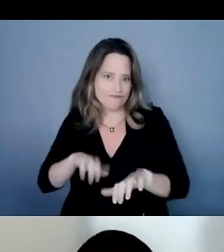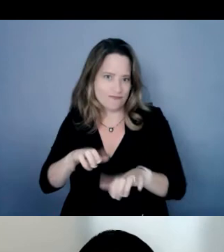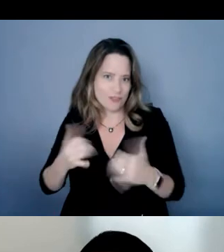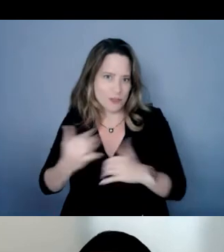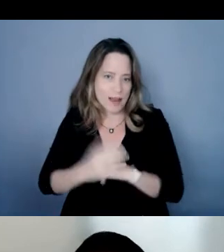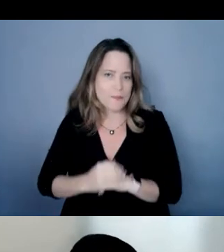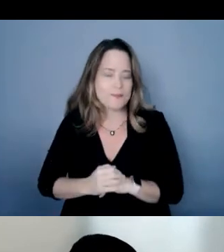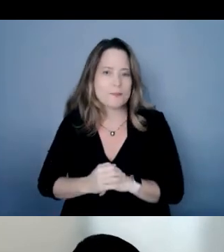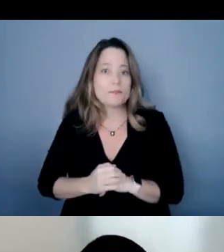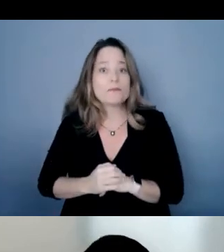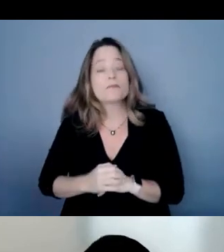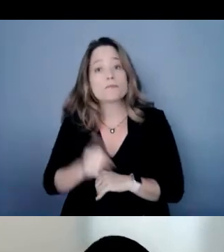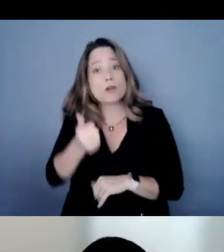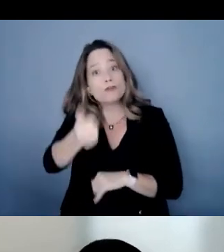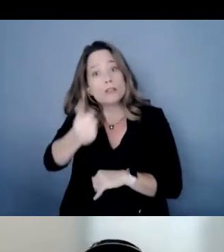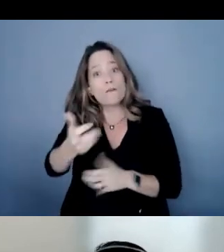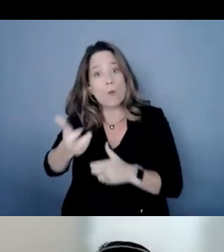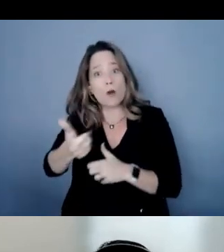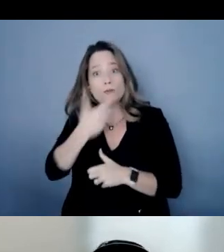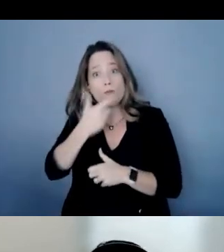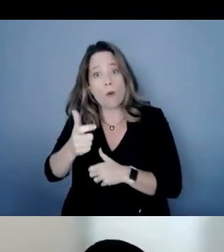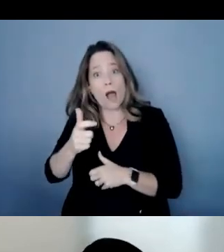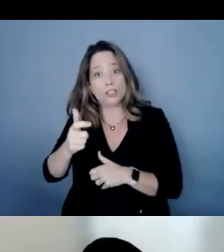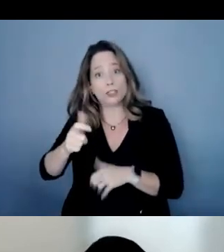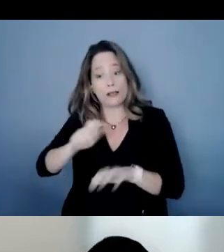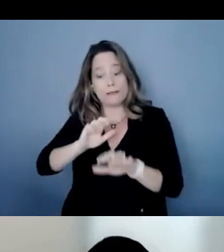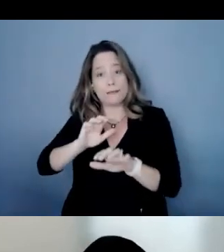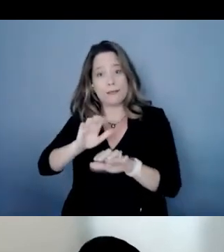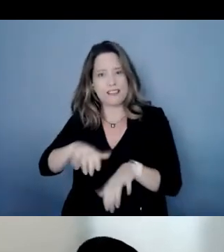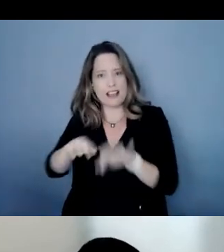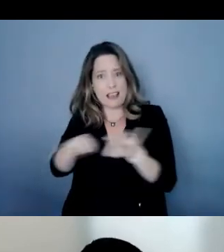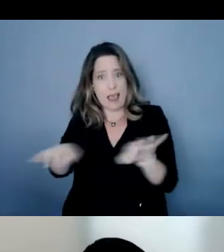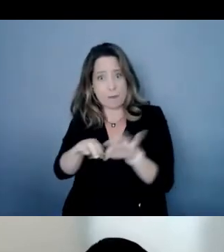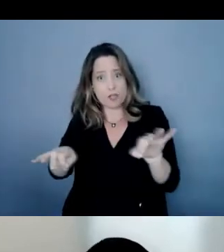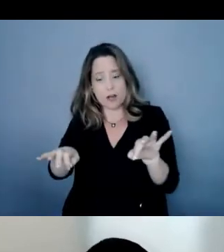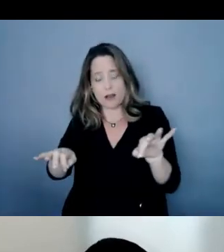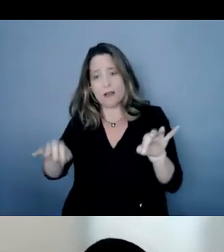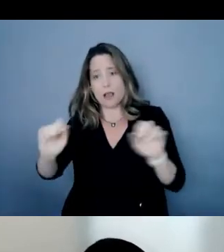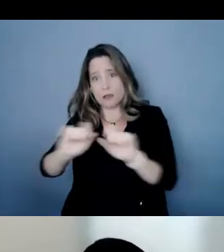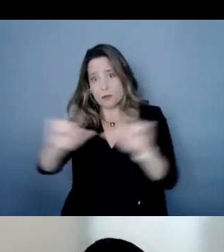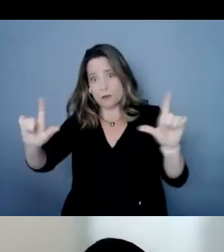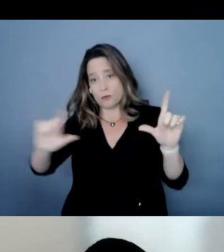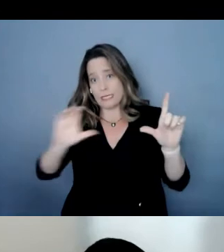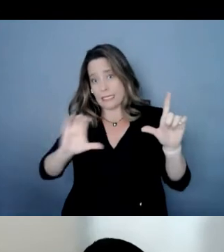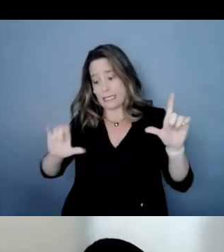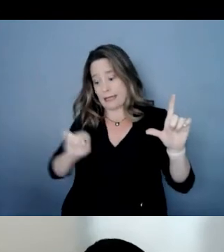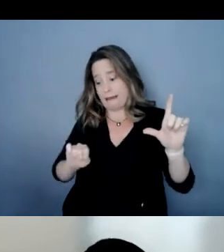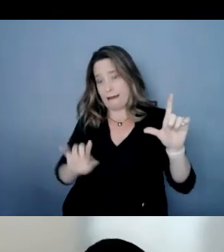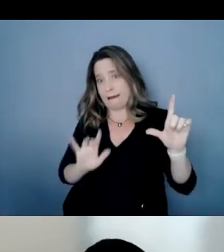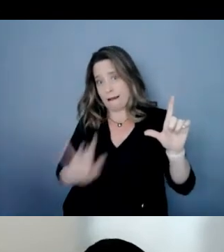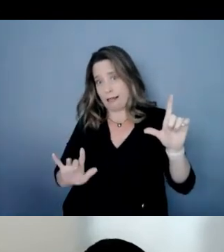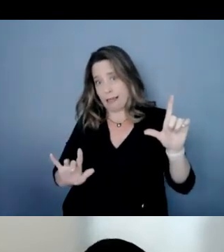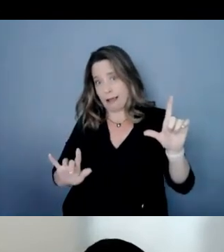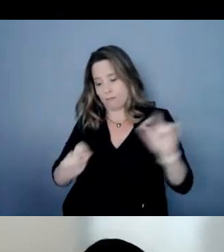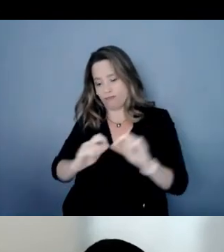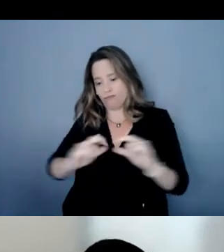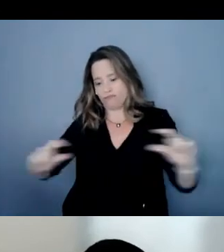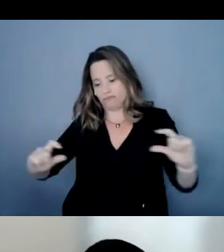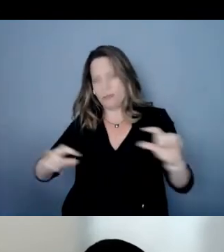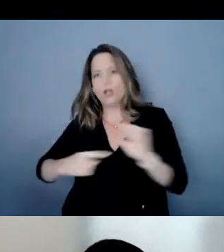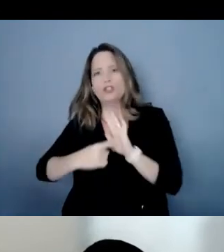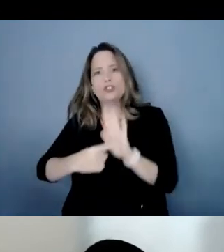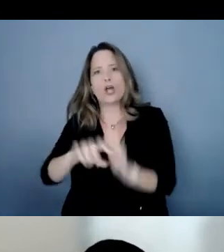see the captioning inside zoom you can go to the bottom and click on the cc button and then click on show subtitles